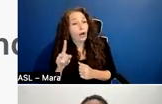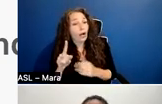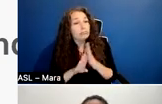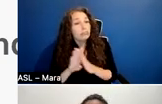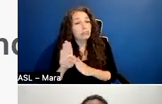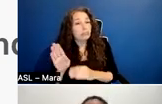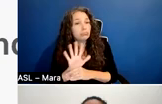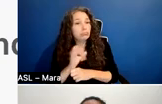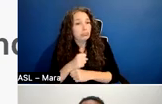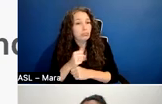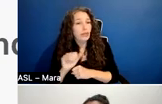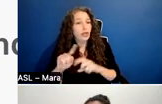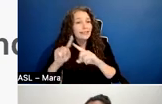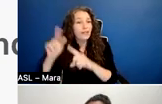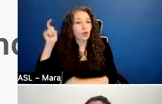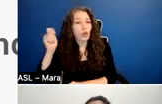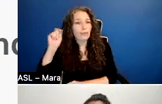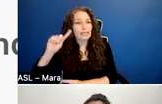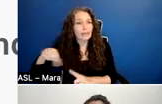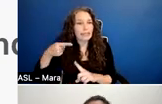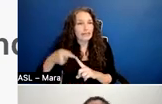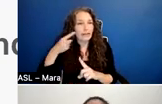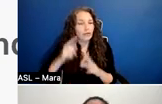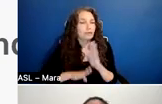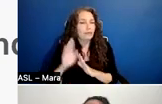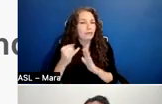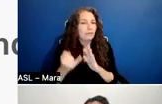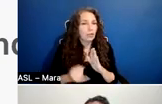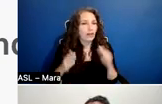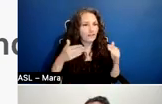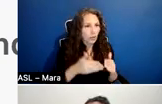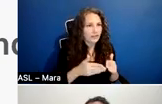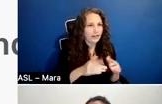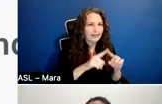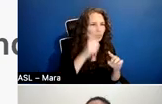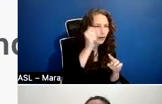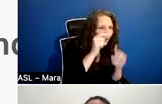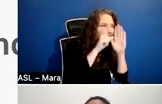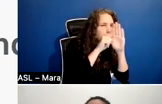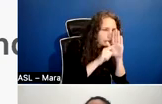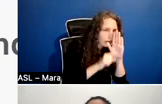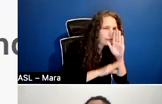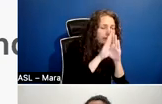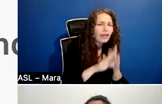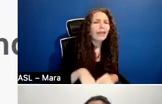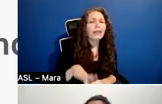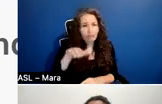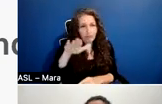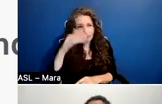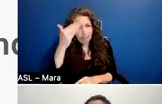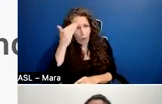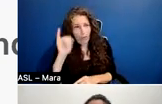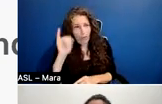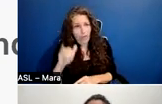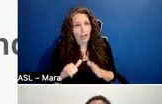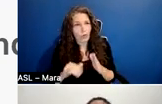you can focus on grants for research and development as well. Just a little note, often research and development grants will allow you,